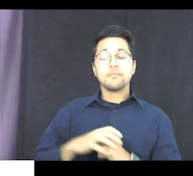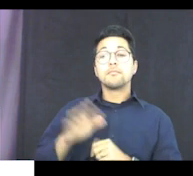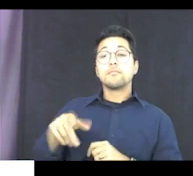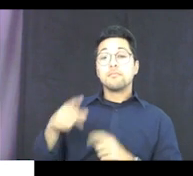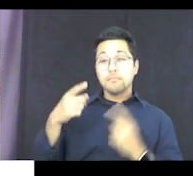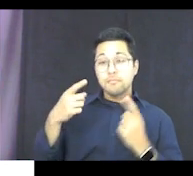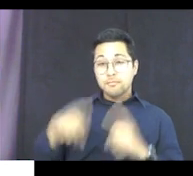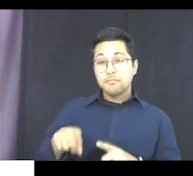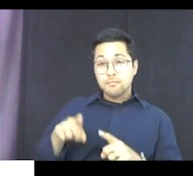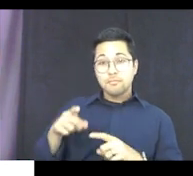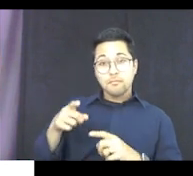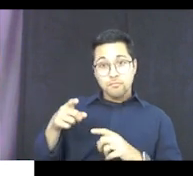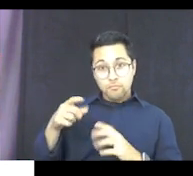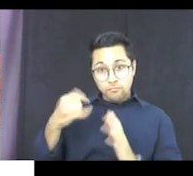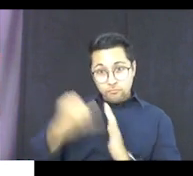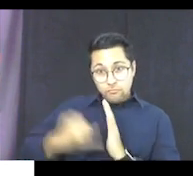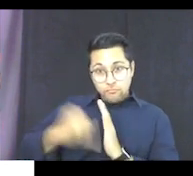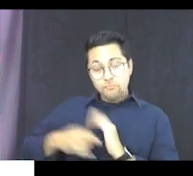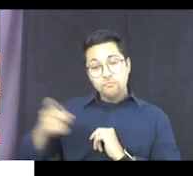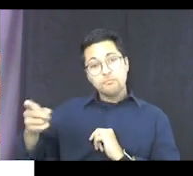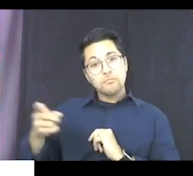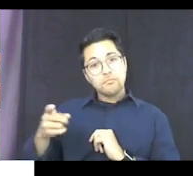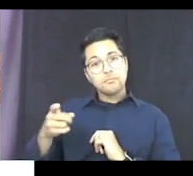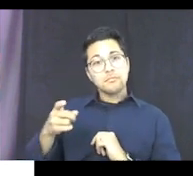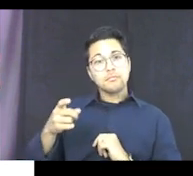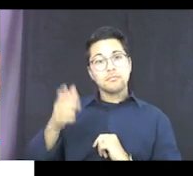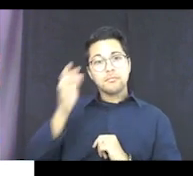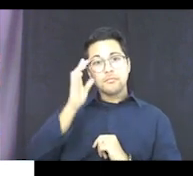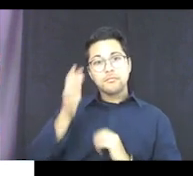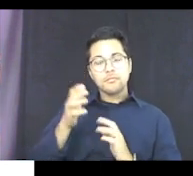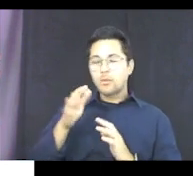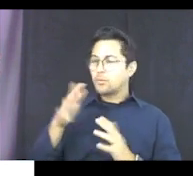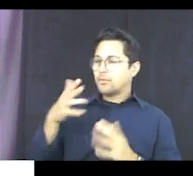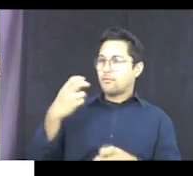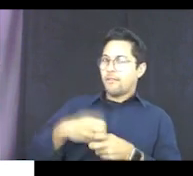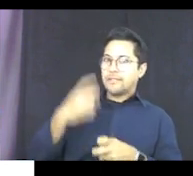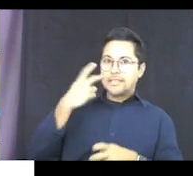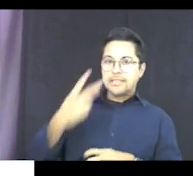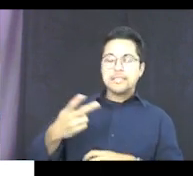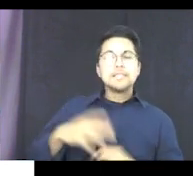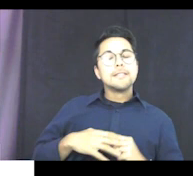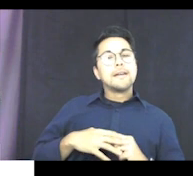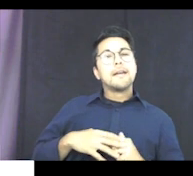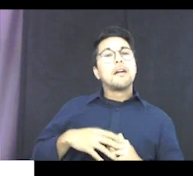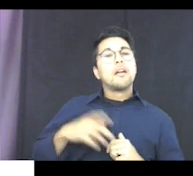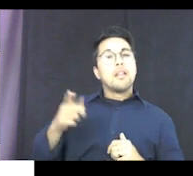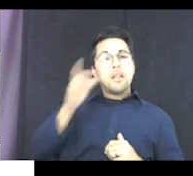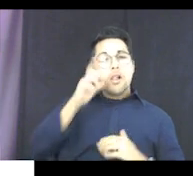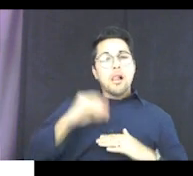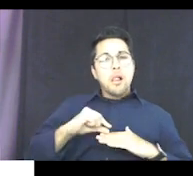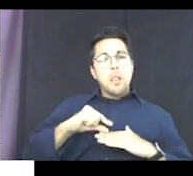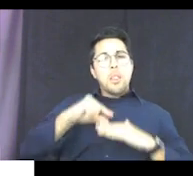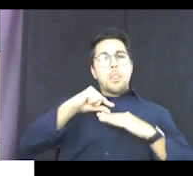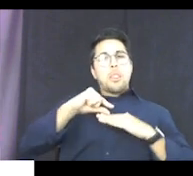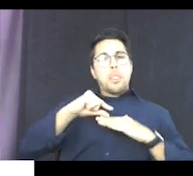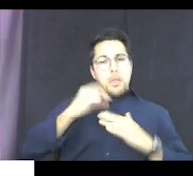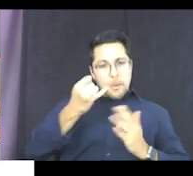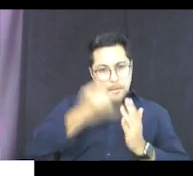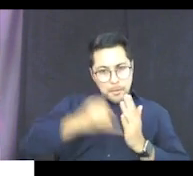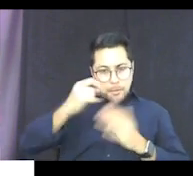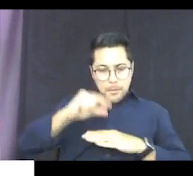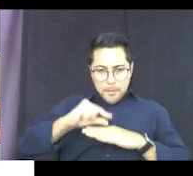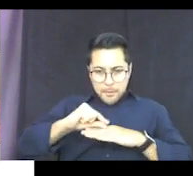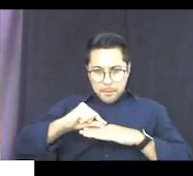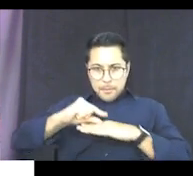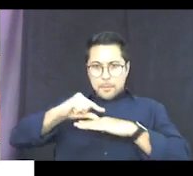But as you draw, it actually, it's very hard to see right here. It actually raises up. So it creates